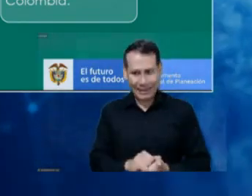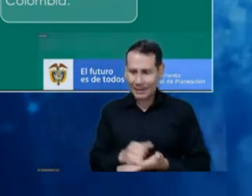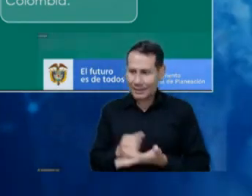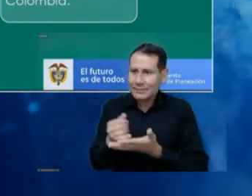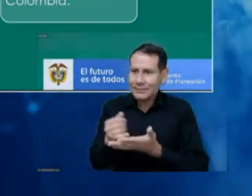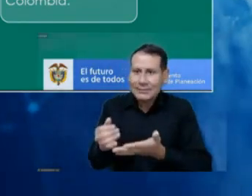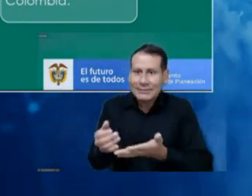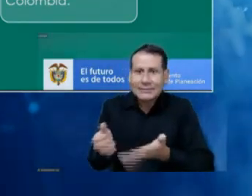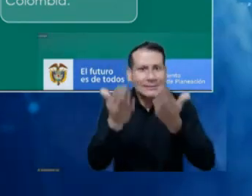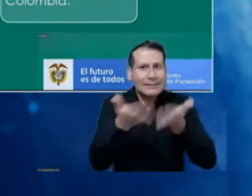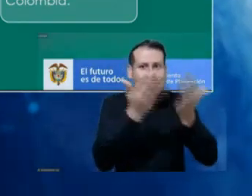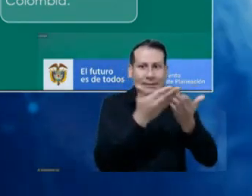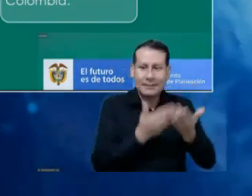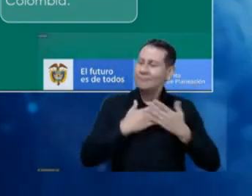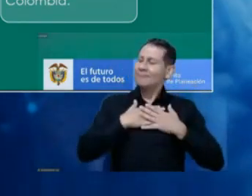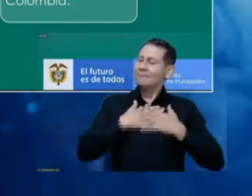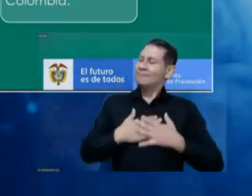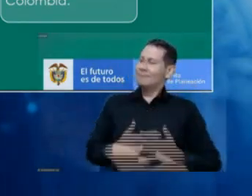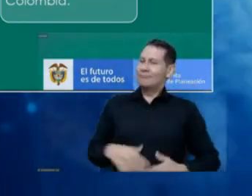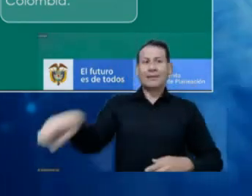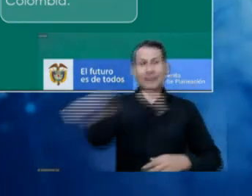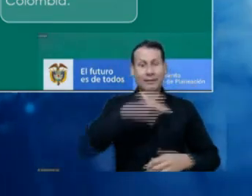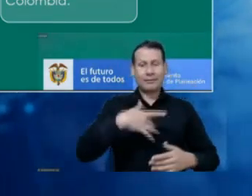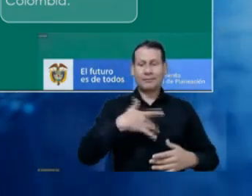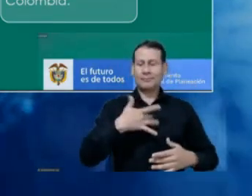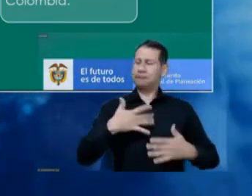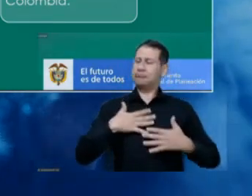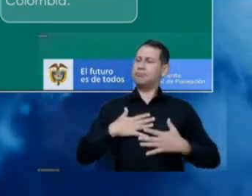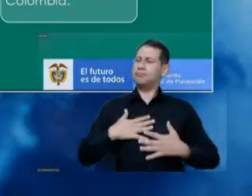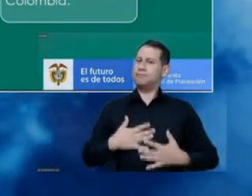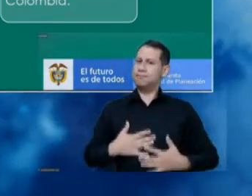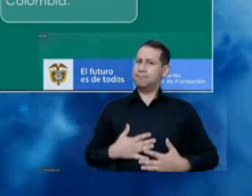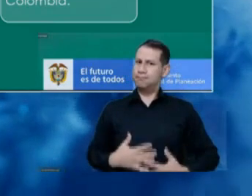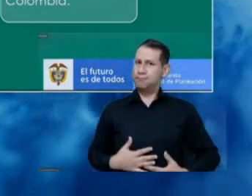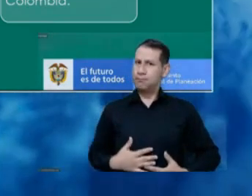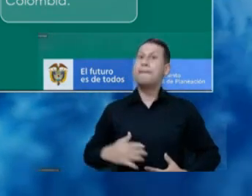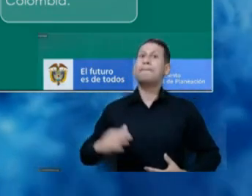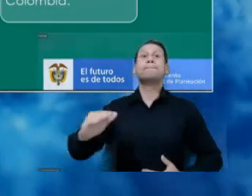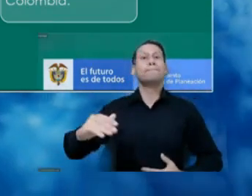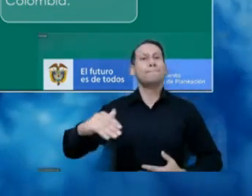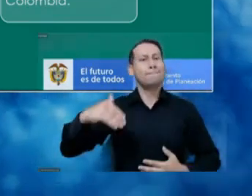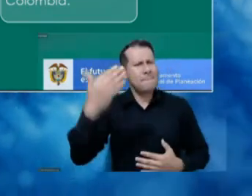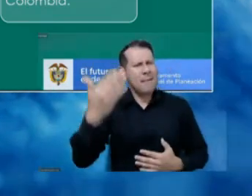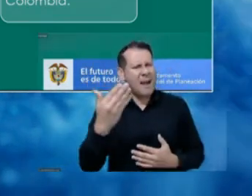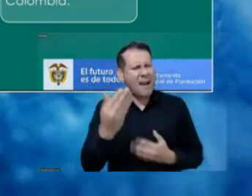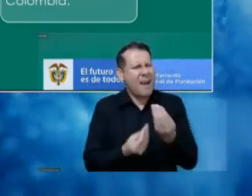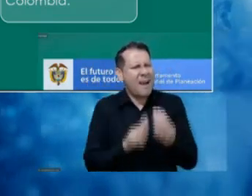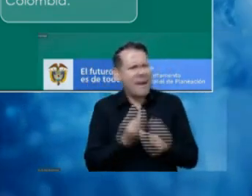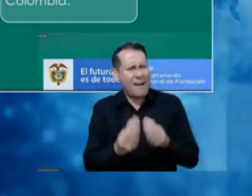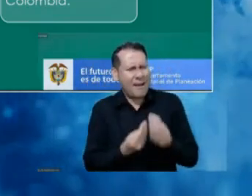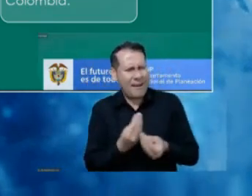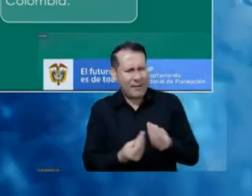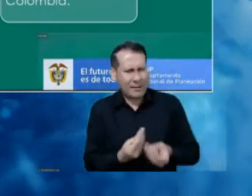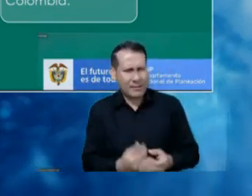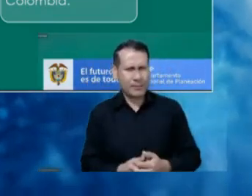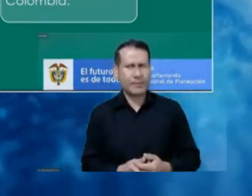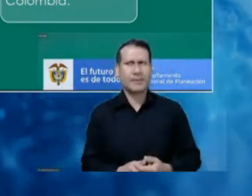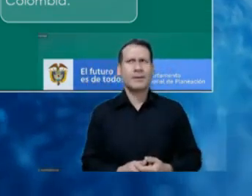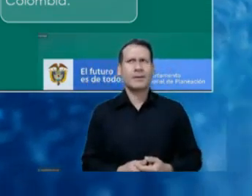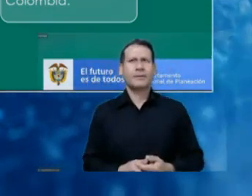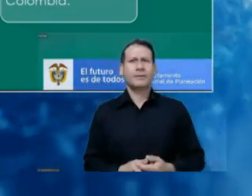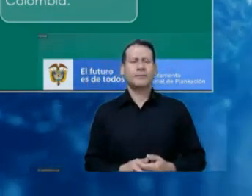maximization of taxes and collection of money, but to welfare, to well-being. And how can we definitely